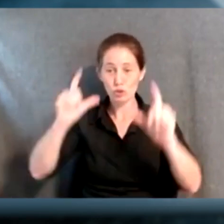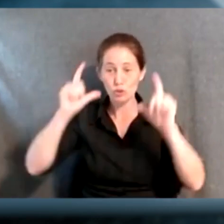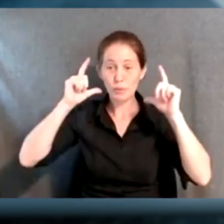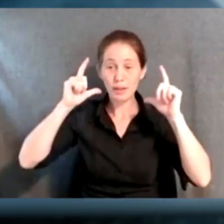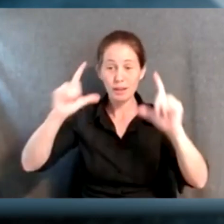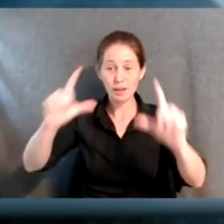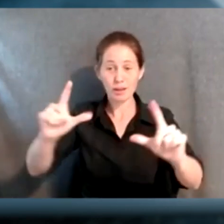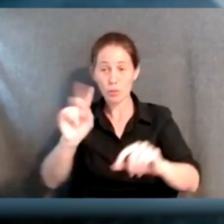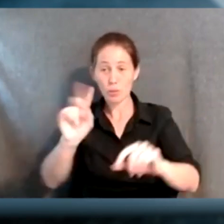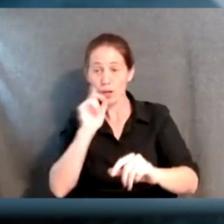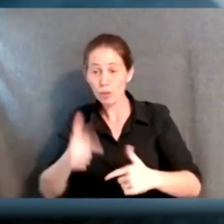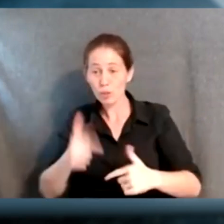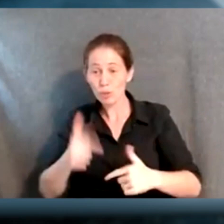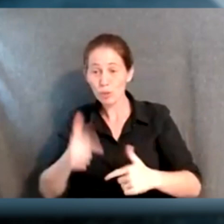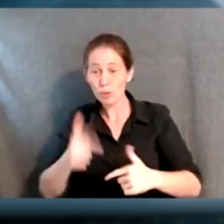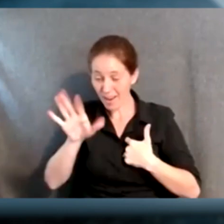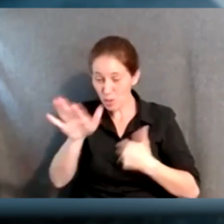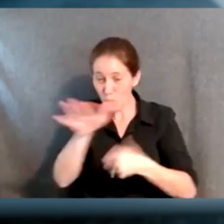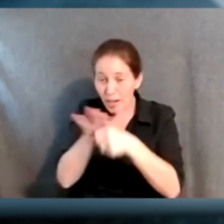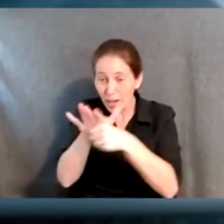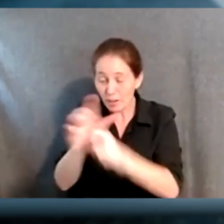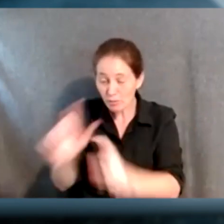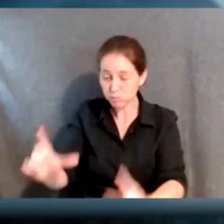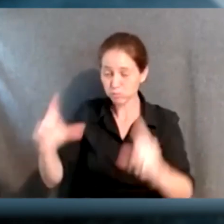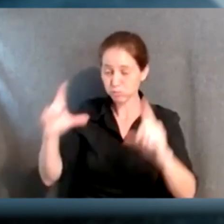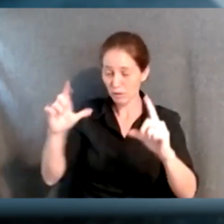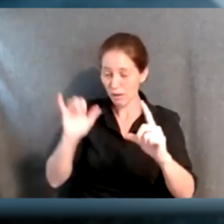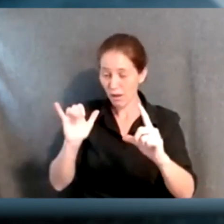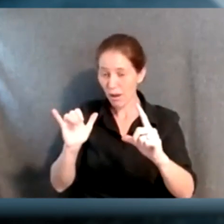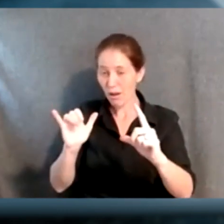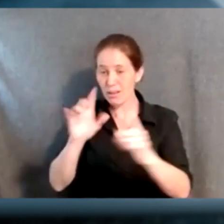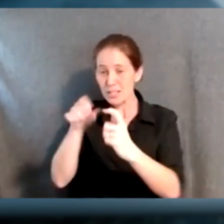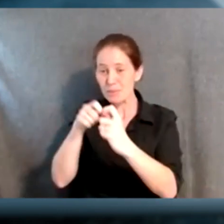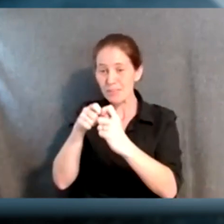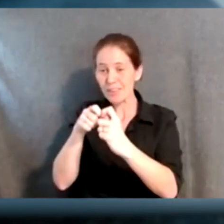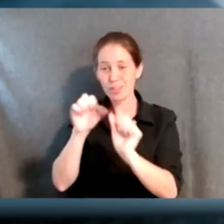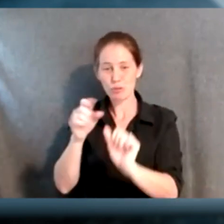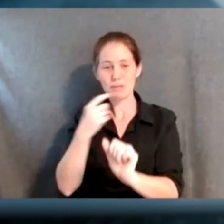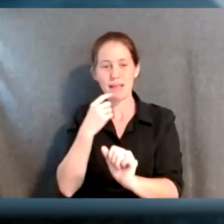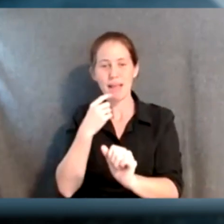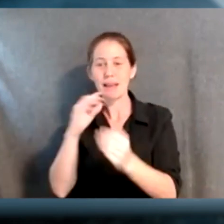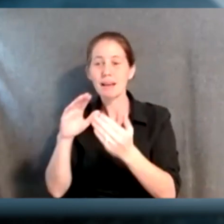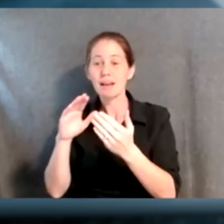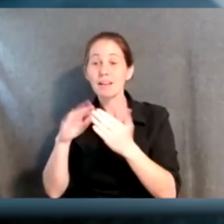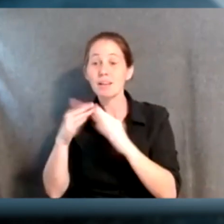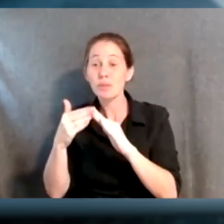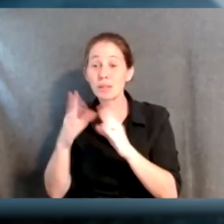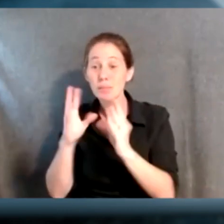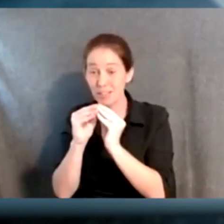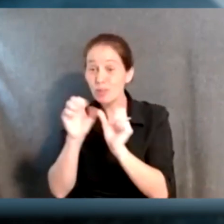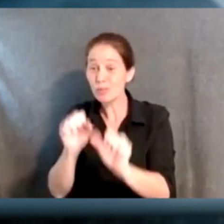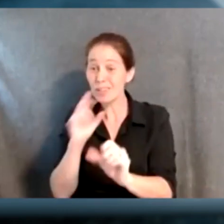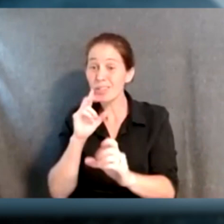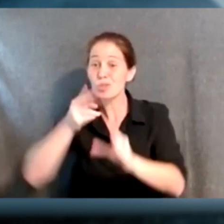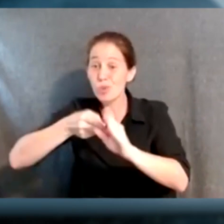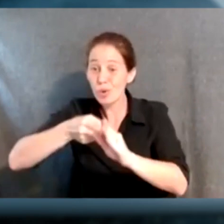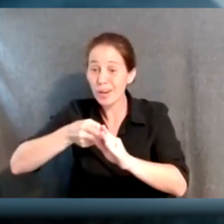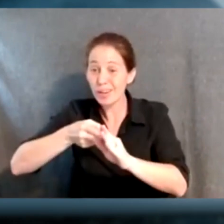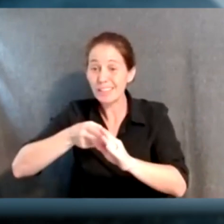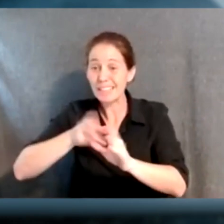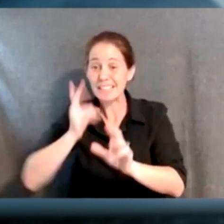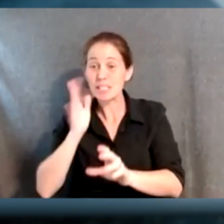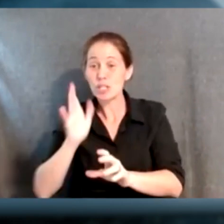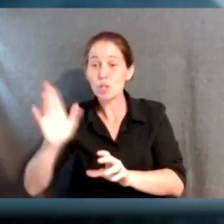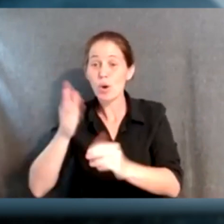in basically to where you live, and you can look at what's happening in your neighborhood. Josiah, you mentioned being at community meetings. You can be at a community meeting,